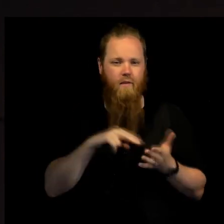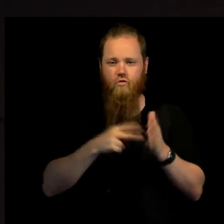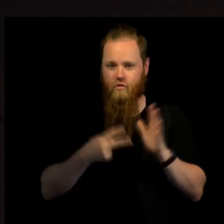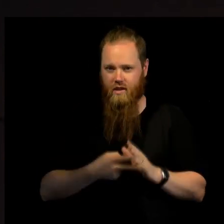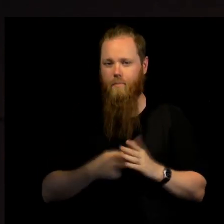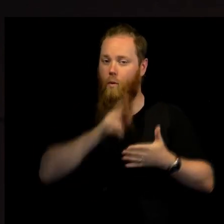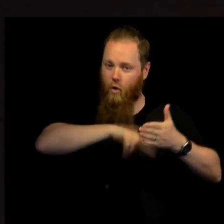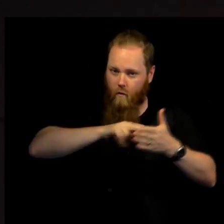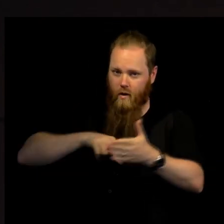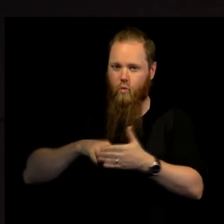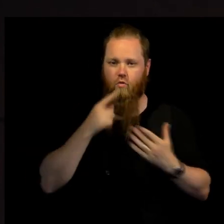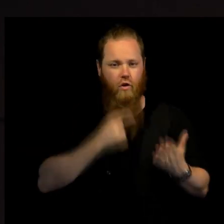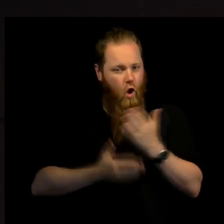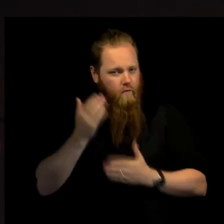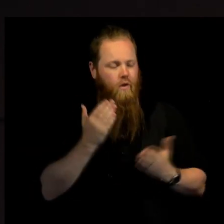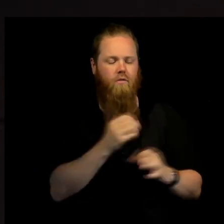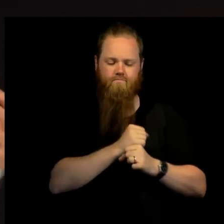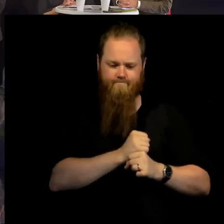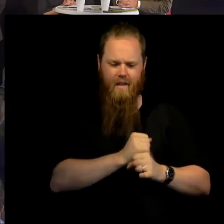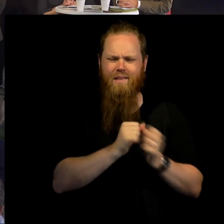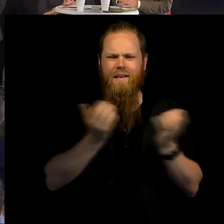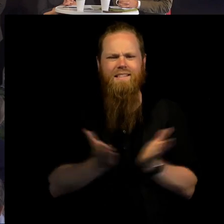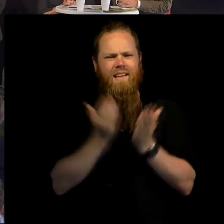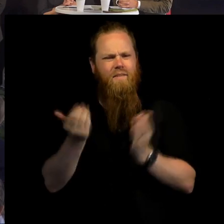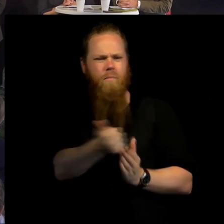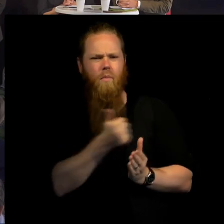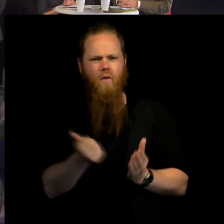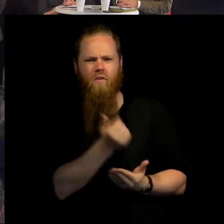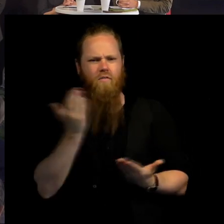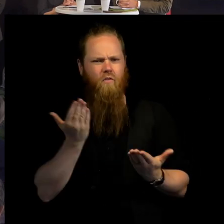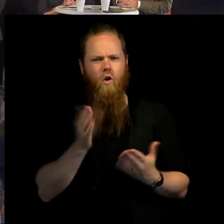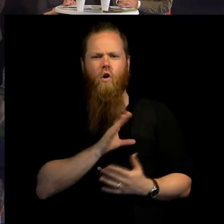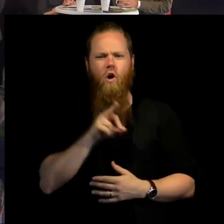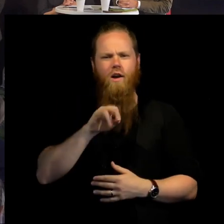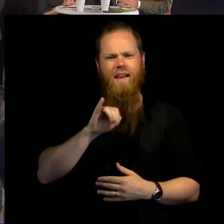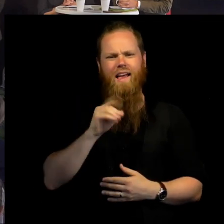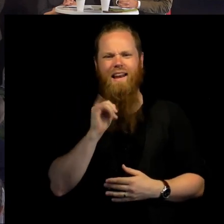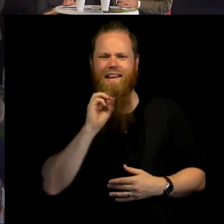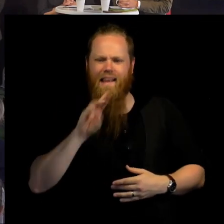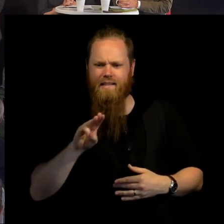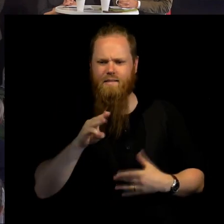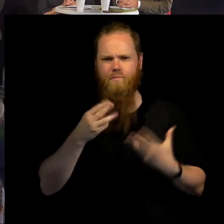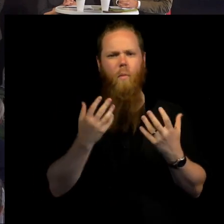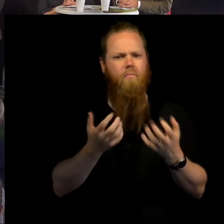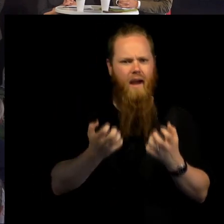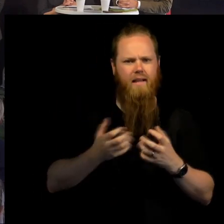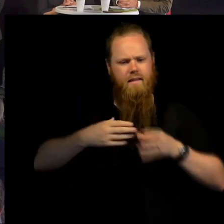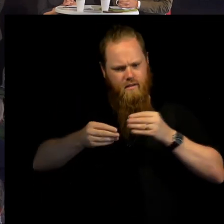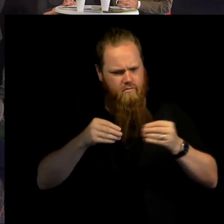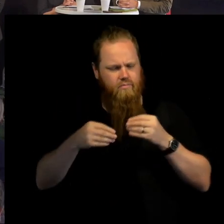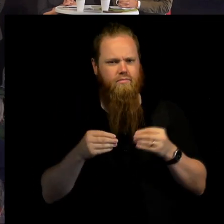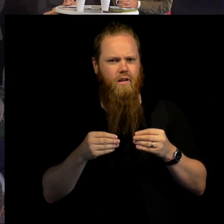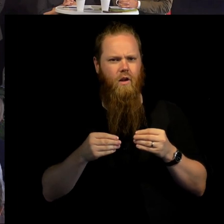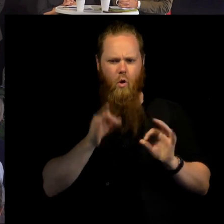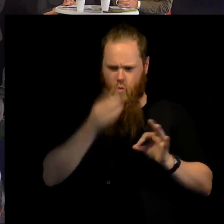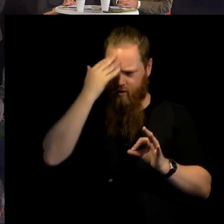But being also realistic and flexible and practical about how to implement that and how to get traction for that in the